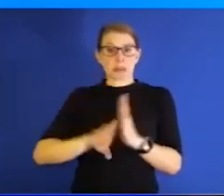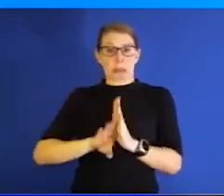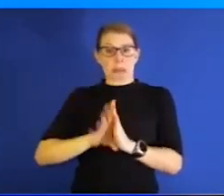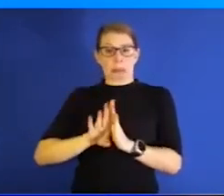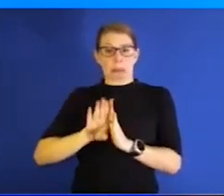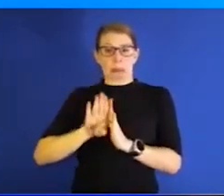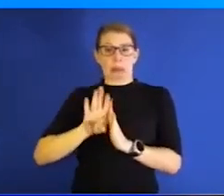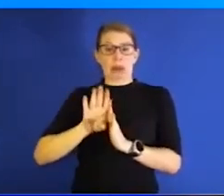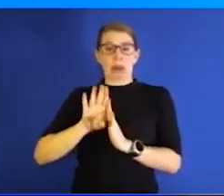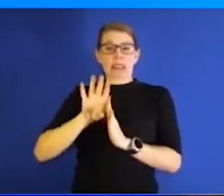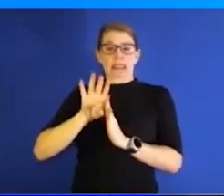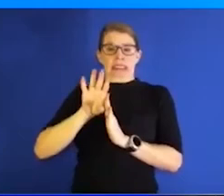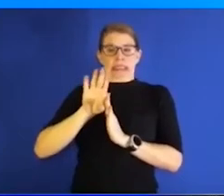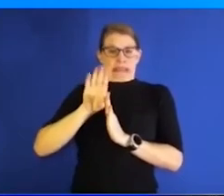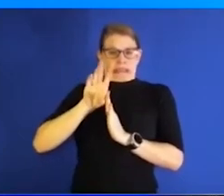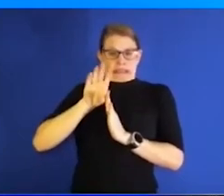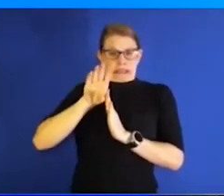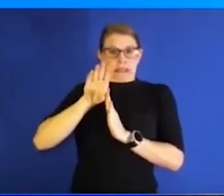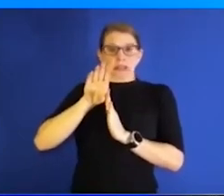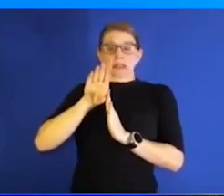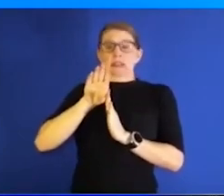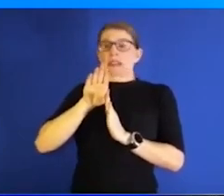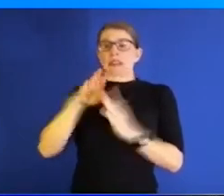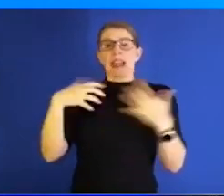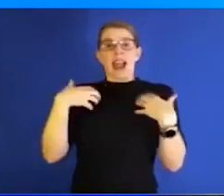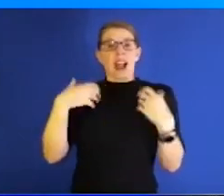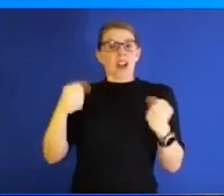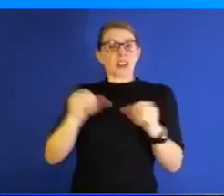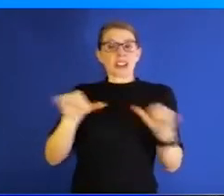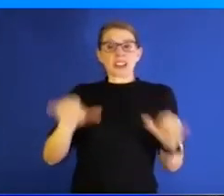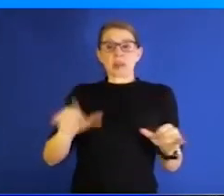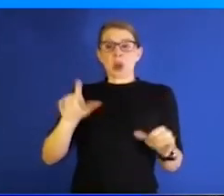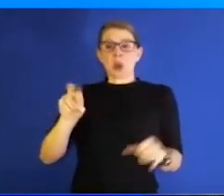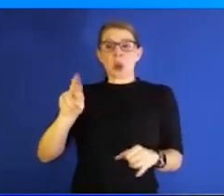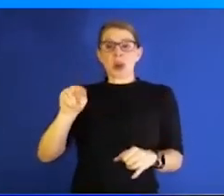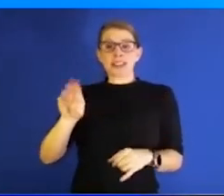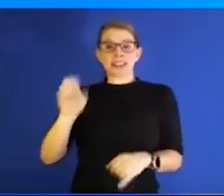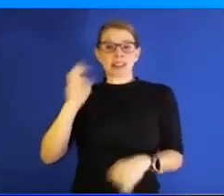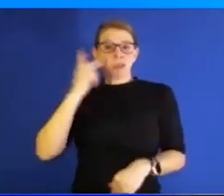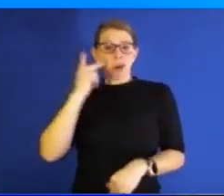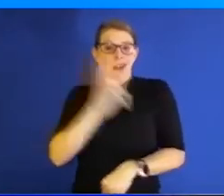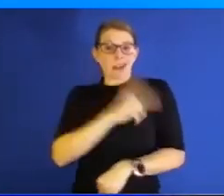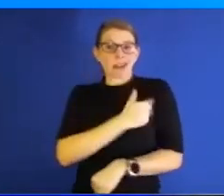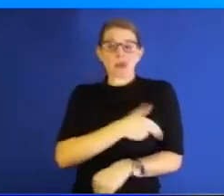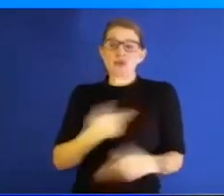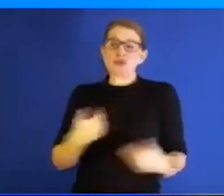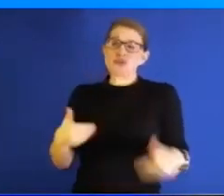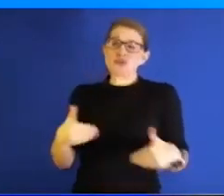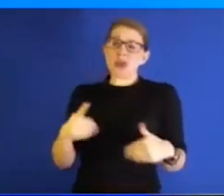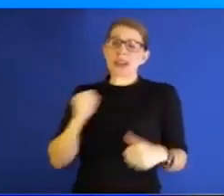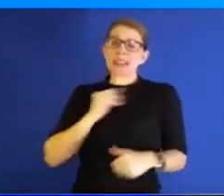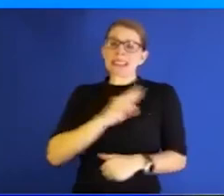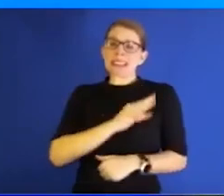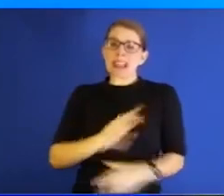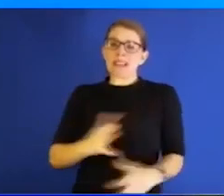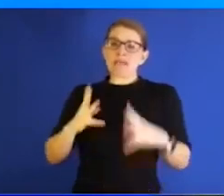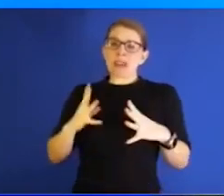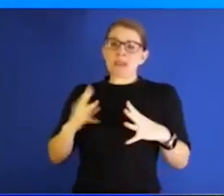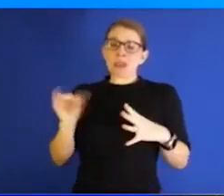stretch the health system, the Lawrence Memorial, because they also had staff out, which made it difficult to staff beds.